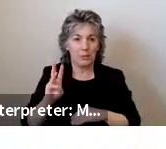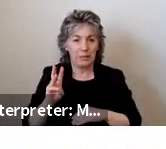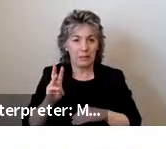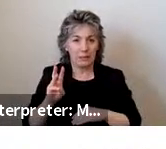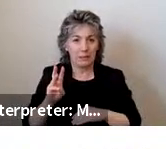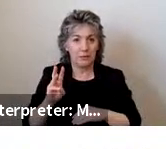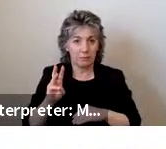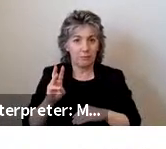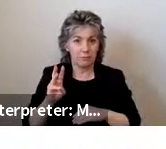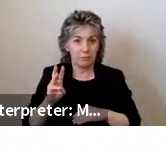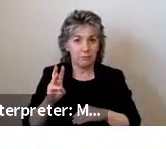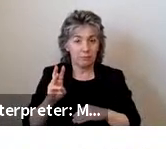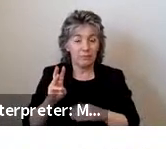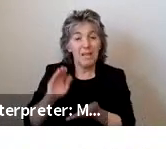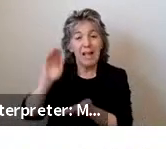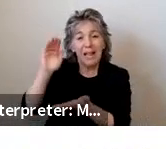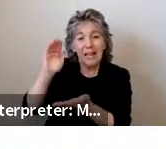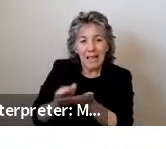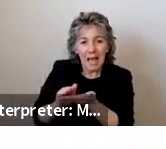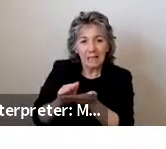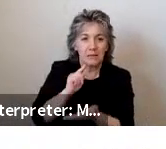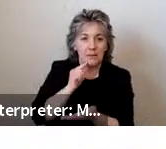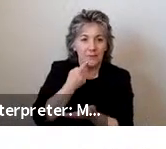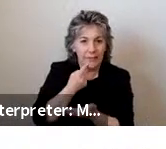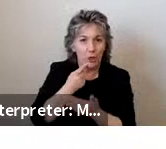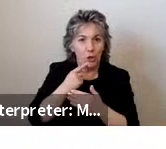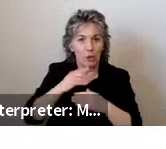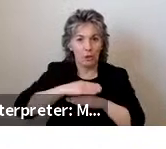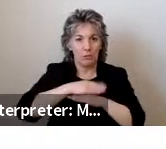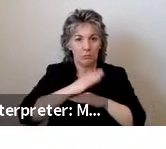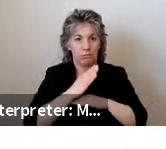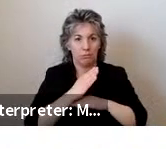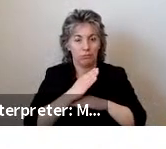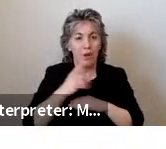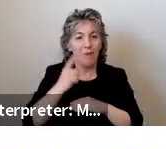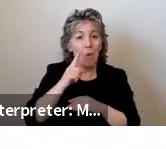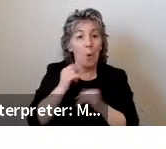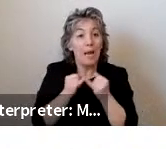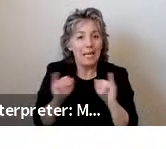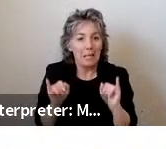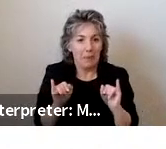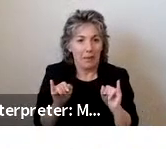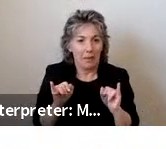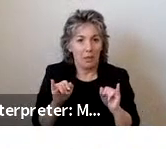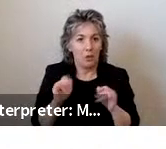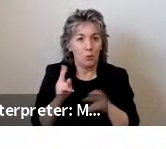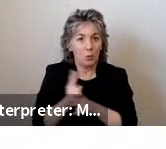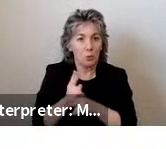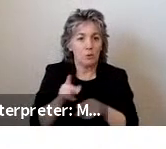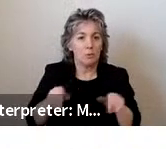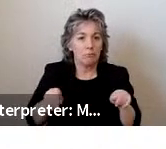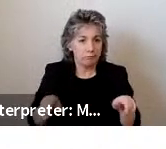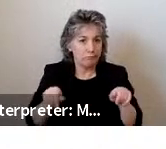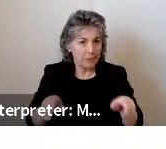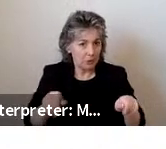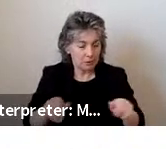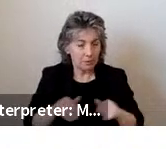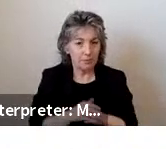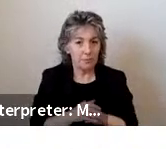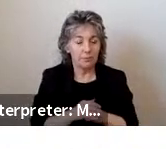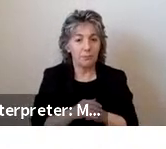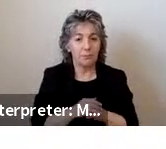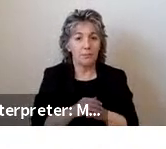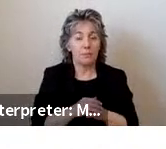less severe slopes preferred to support independent ascent of manual wheelchair users. With a maximum,